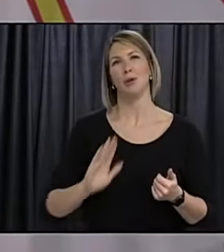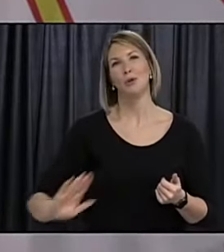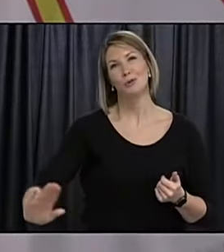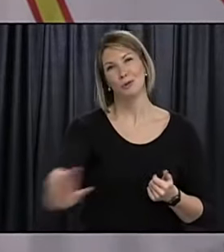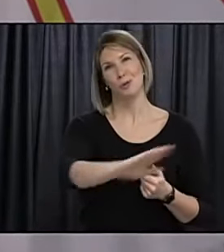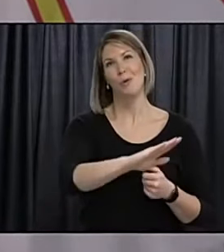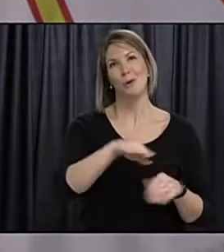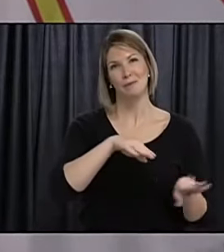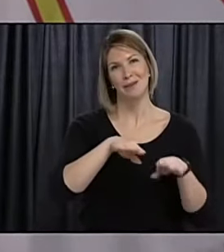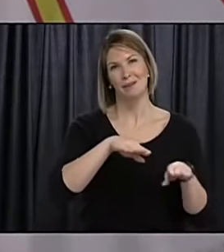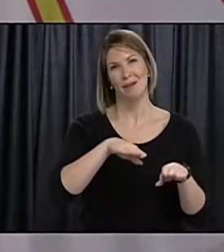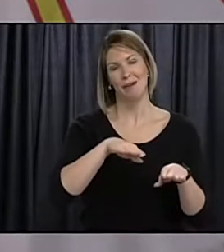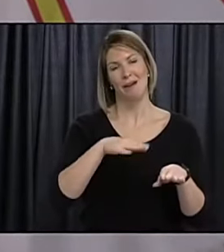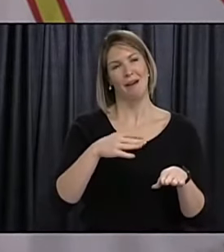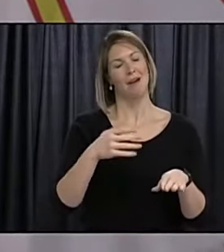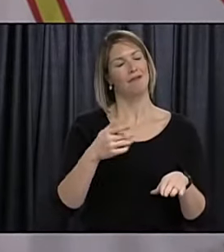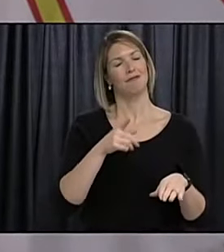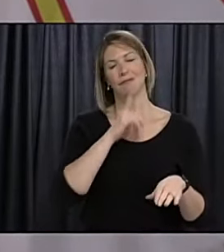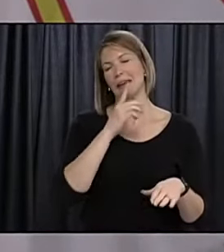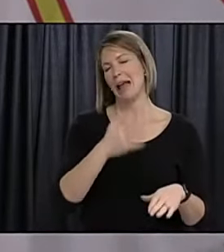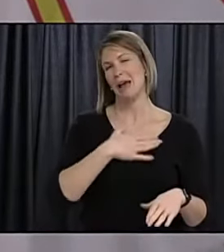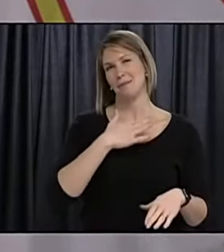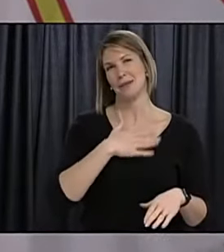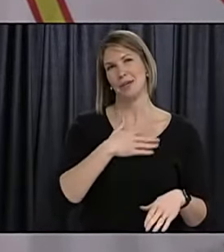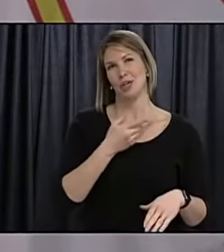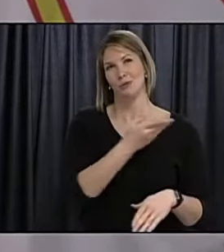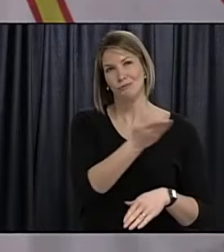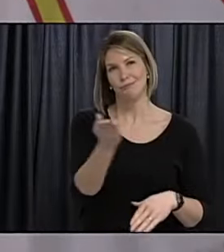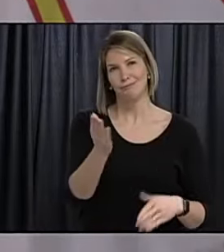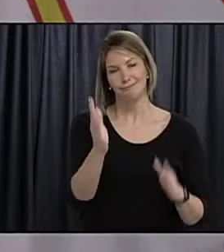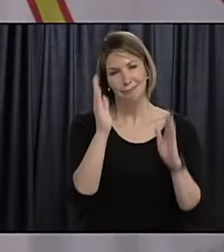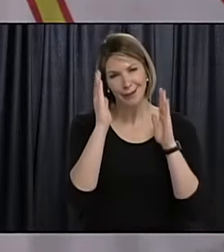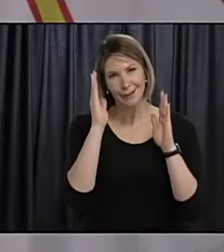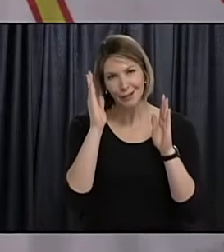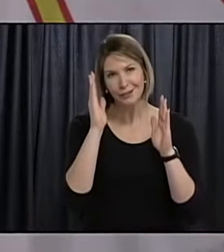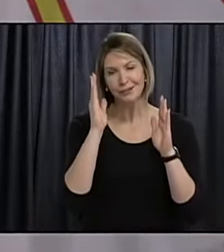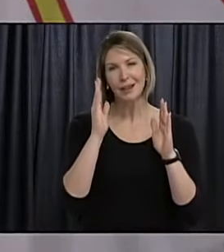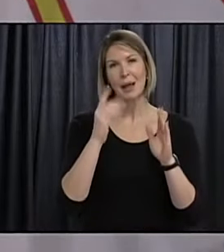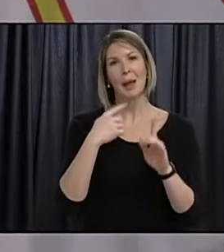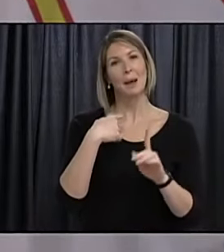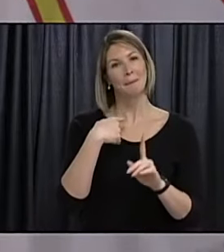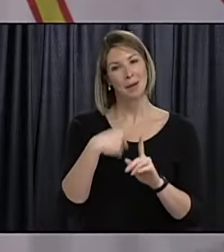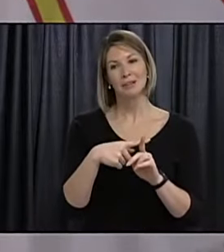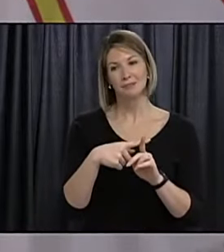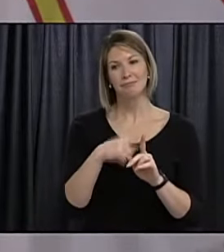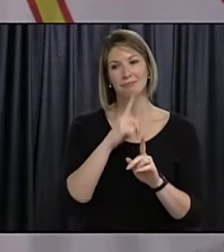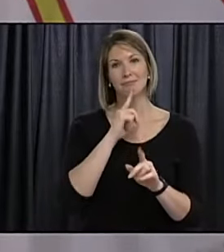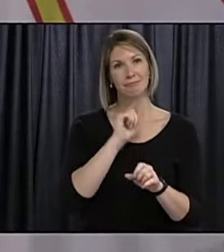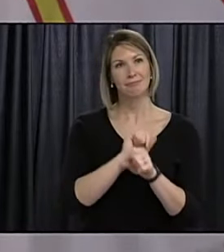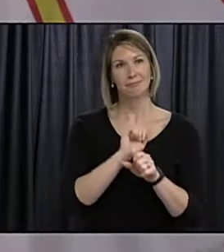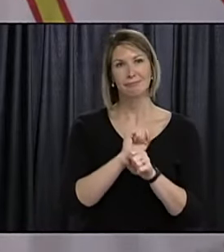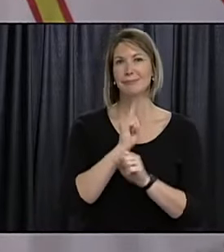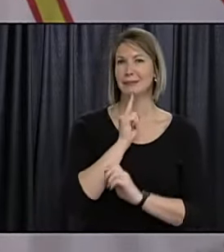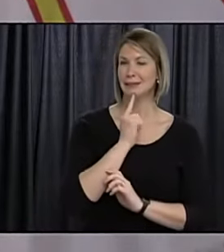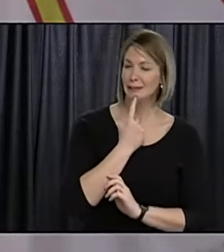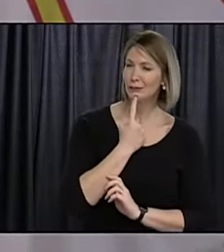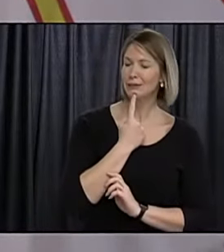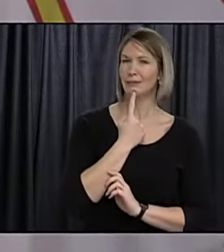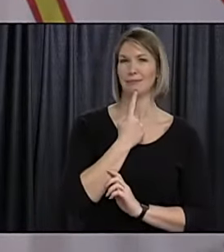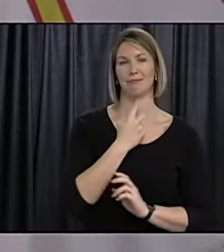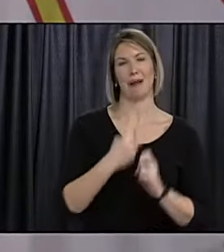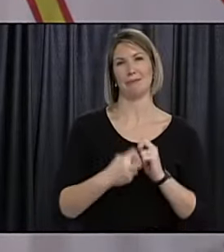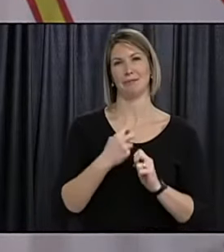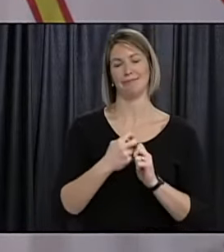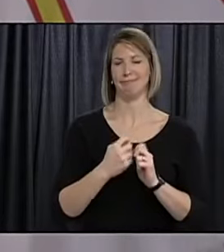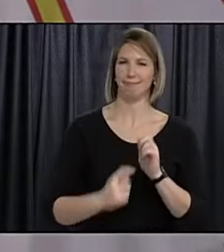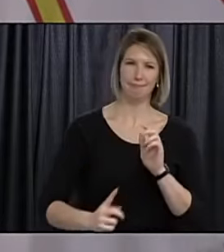are because the public has listened and because uh people have taken this seriously so um you know the